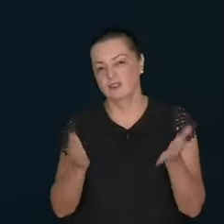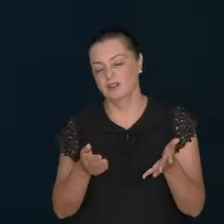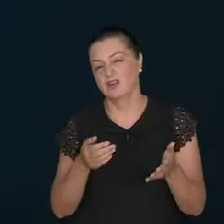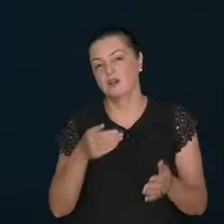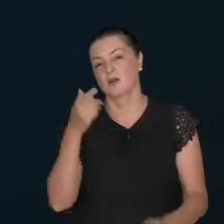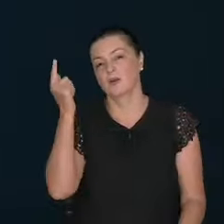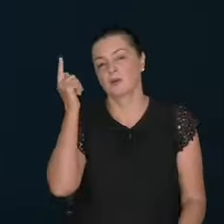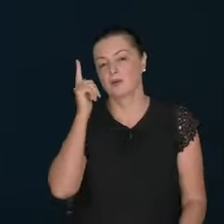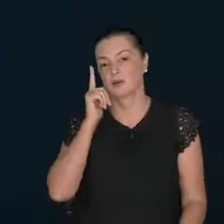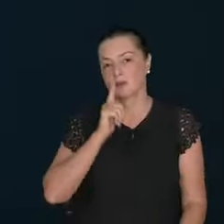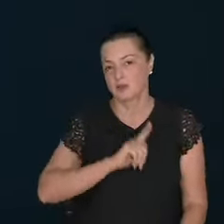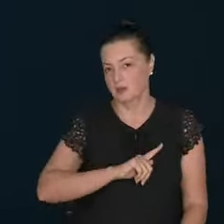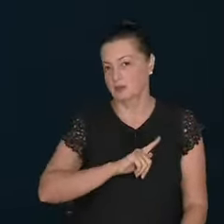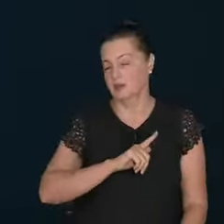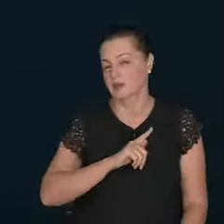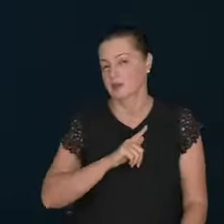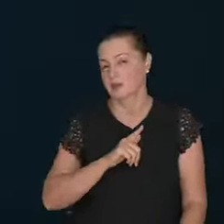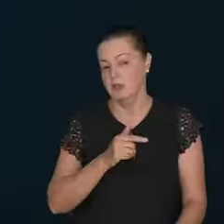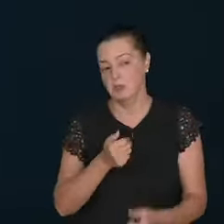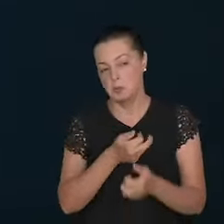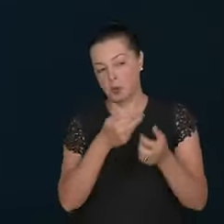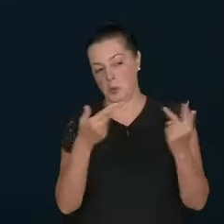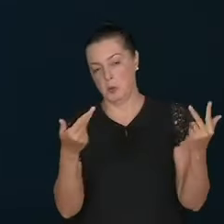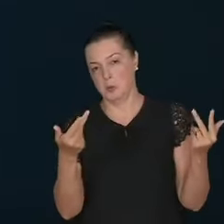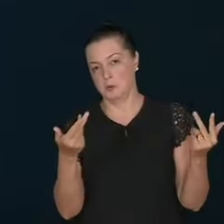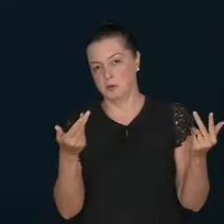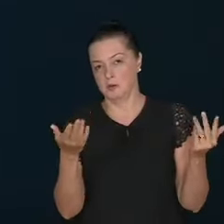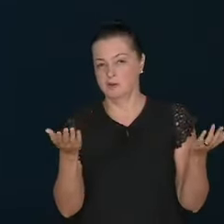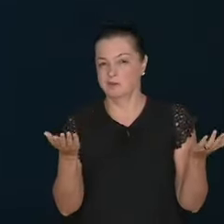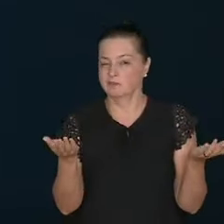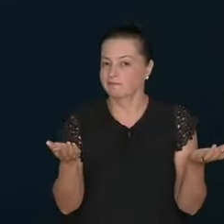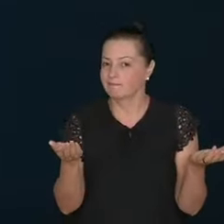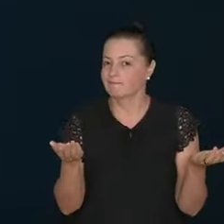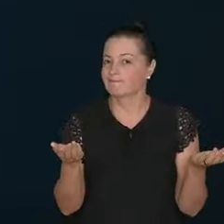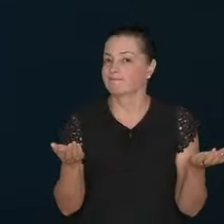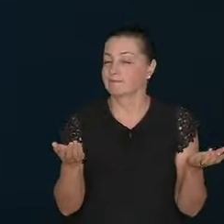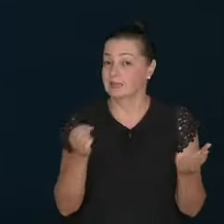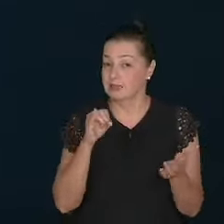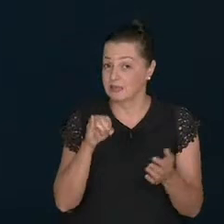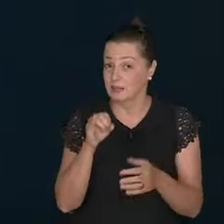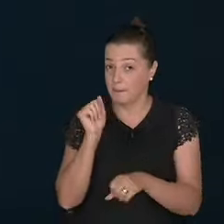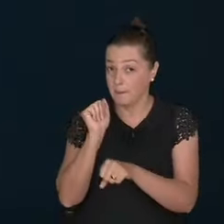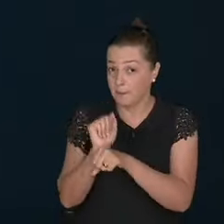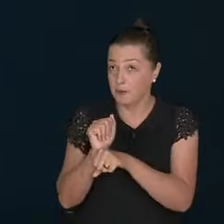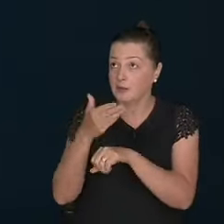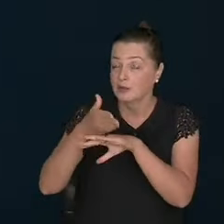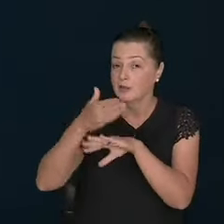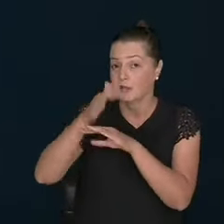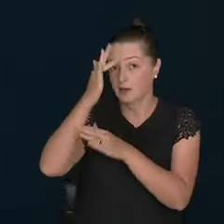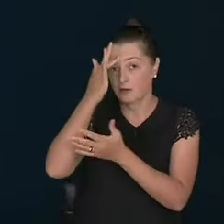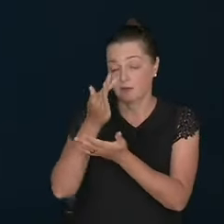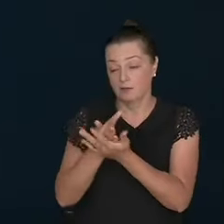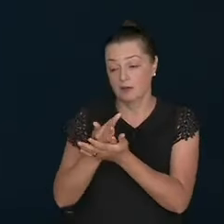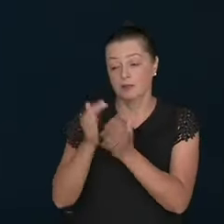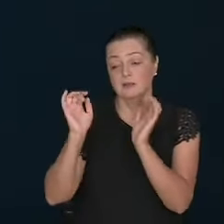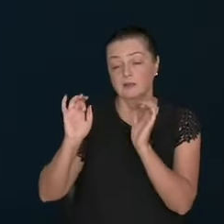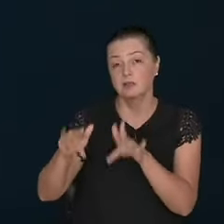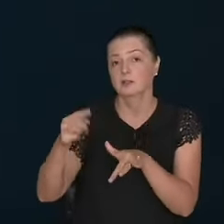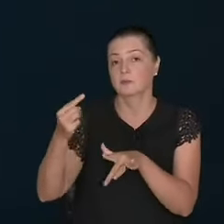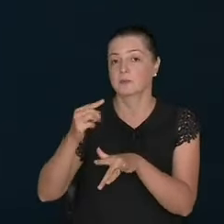already have. Something tangible. So. This. Is already. the. First love. Behind.